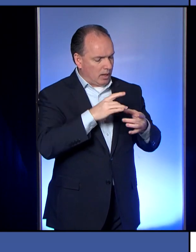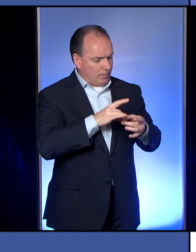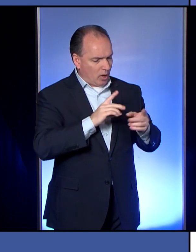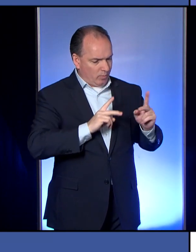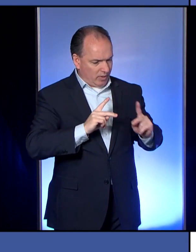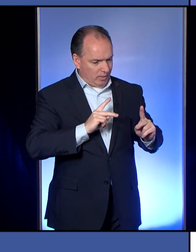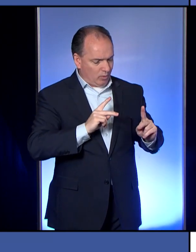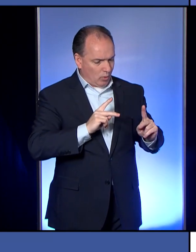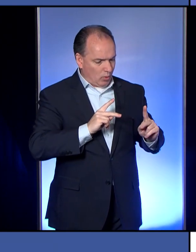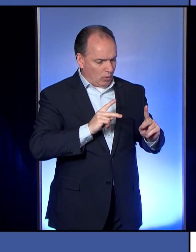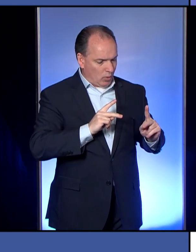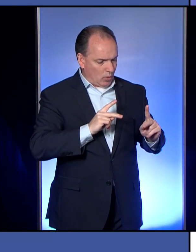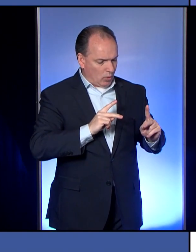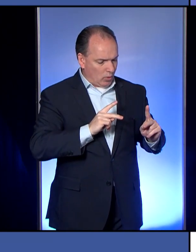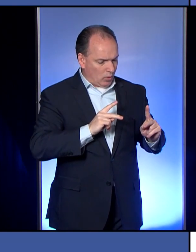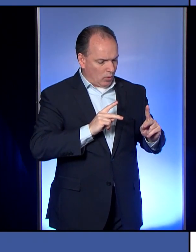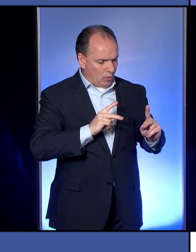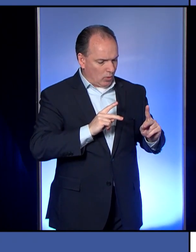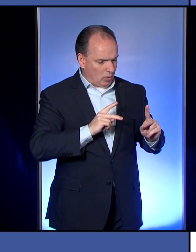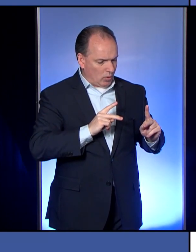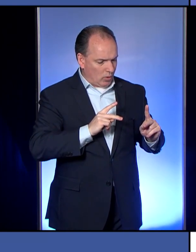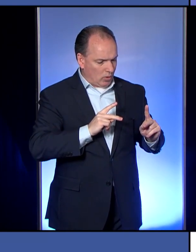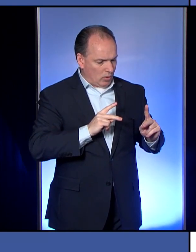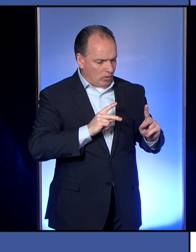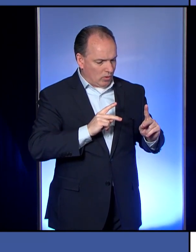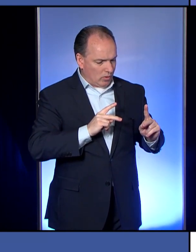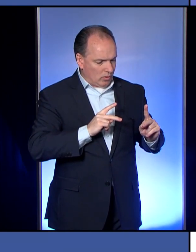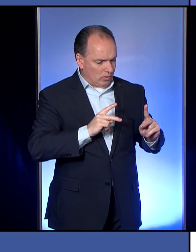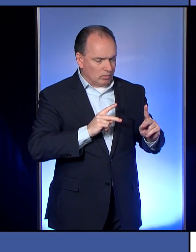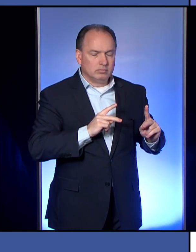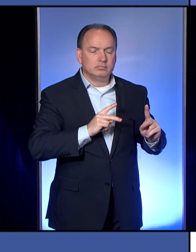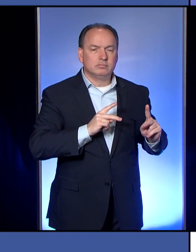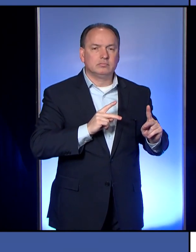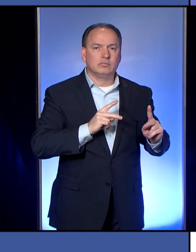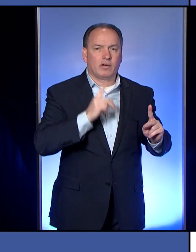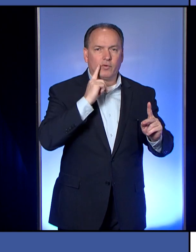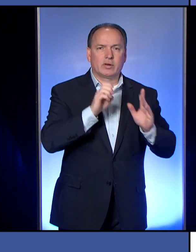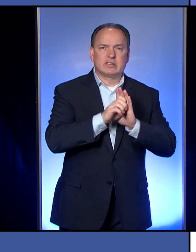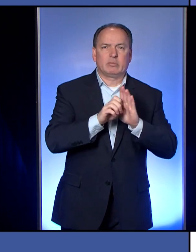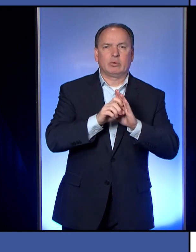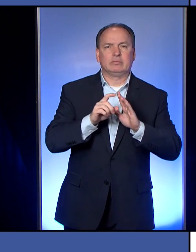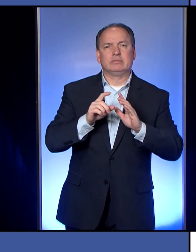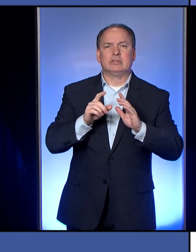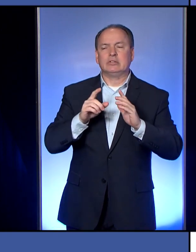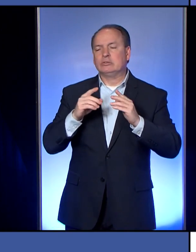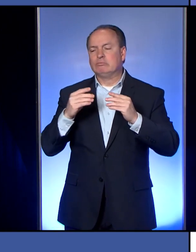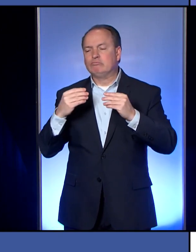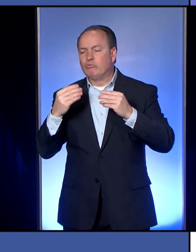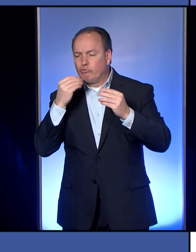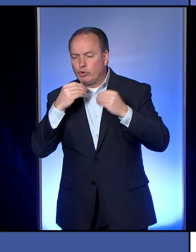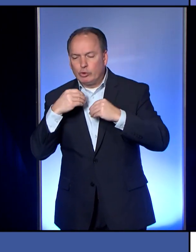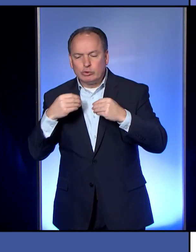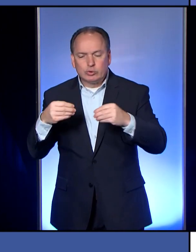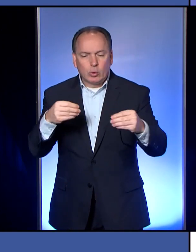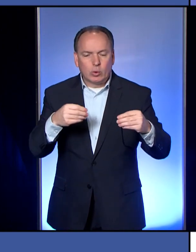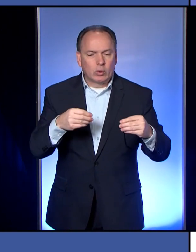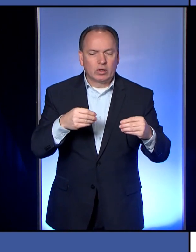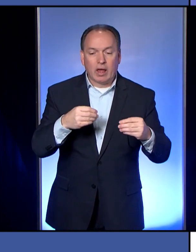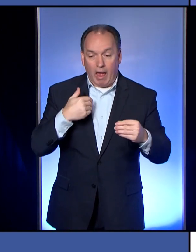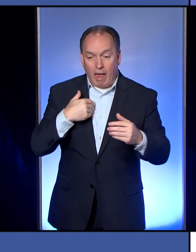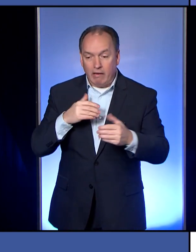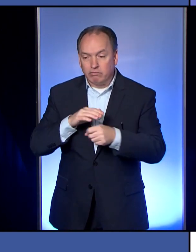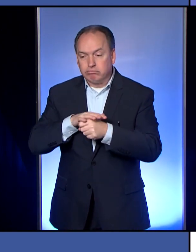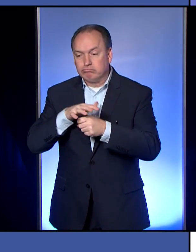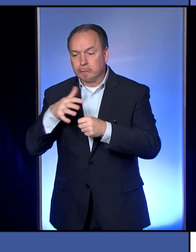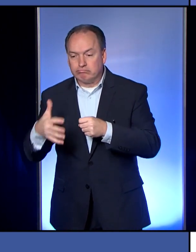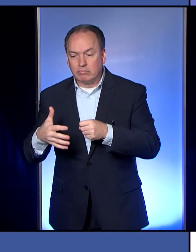uh, people in stores going to, you know, a store that might have groceries, but, uh, some of the stores have their,